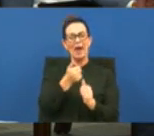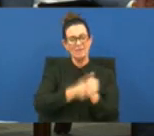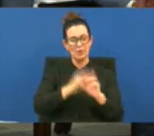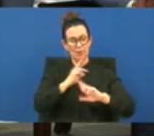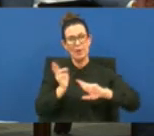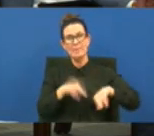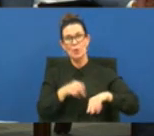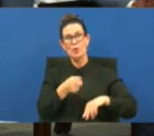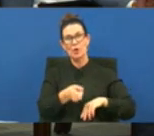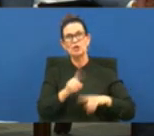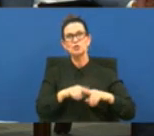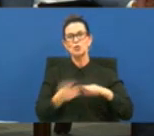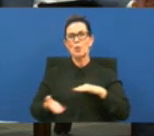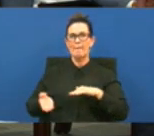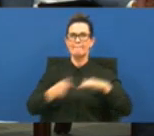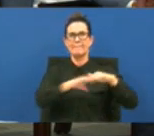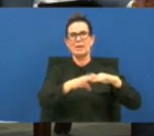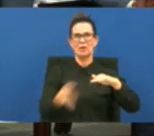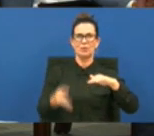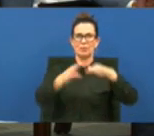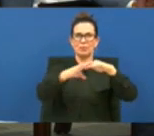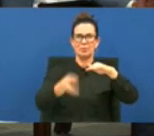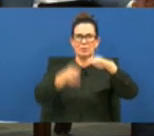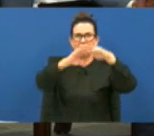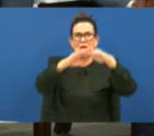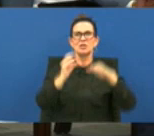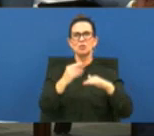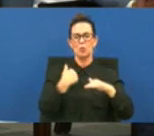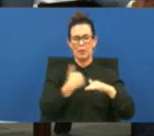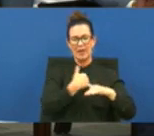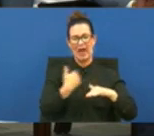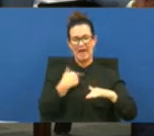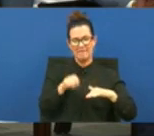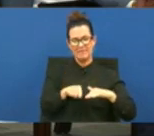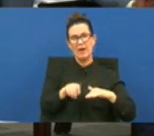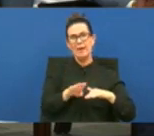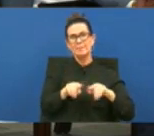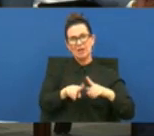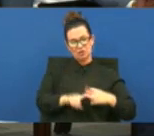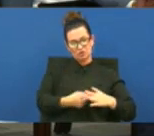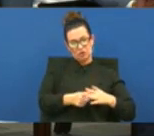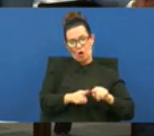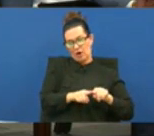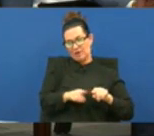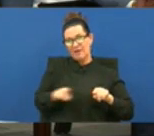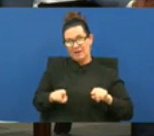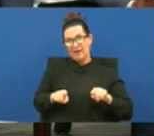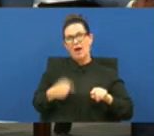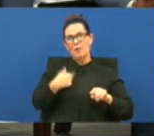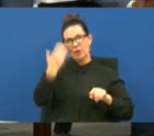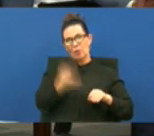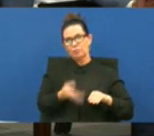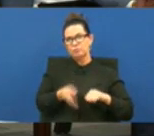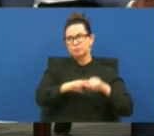build on the last report so that there is a baseline when i come before you and i tell you how many deaths we have in the jail